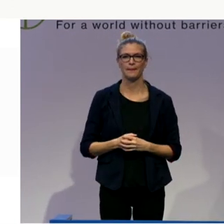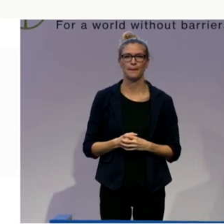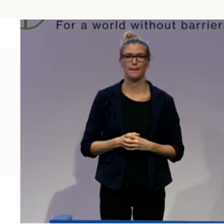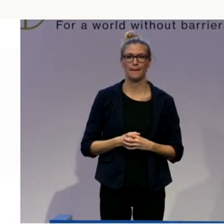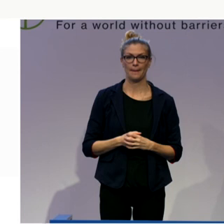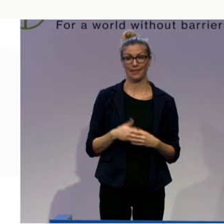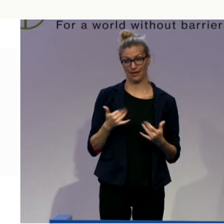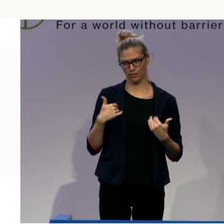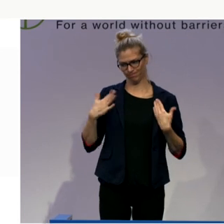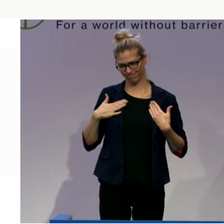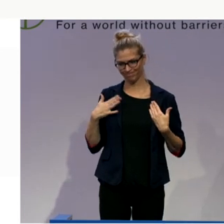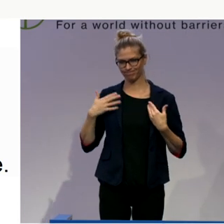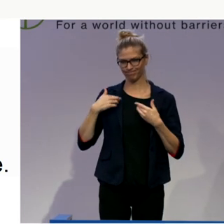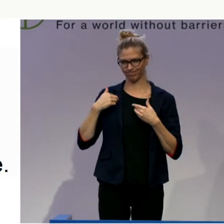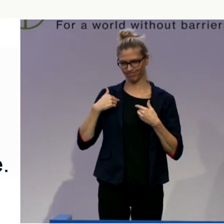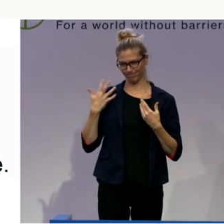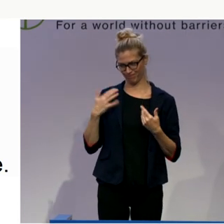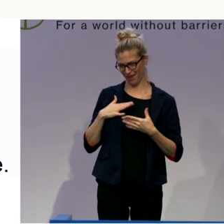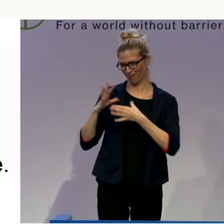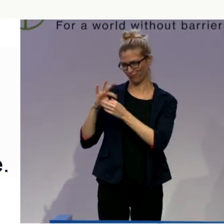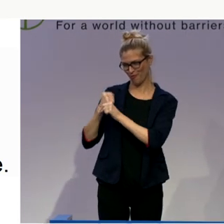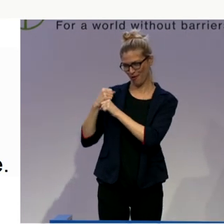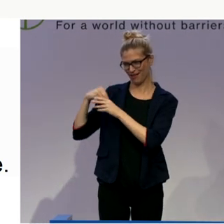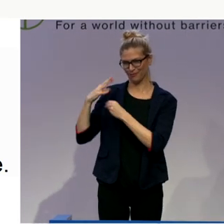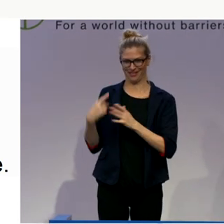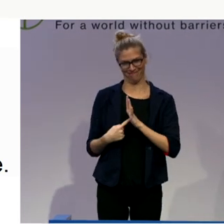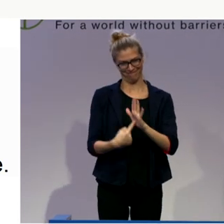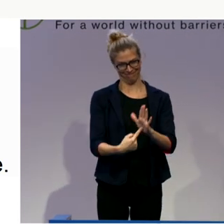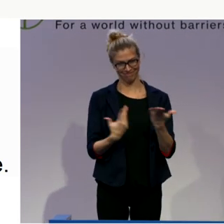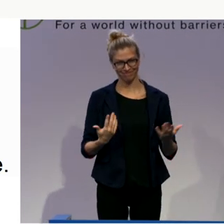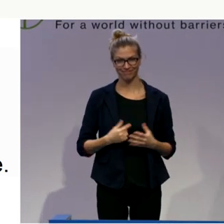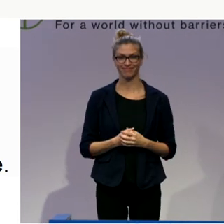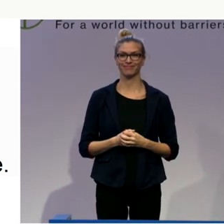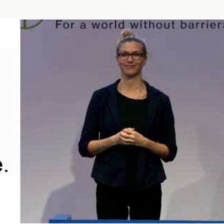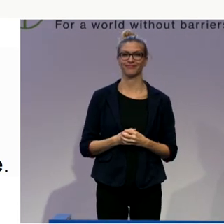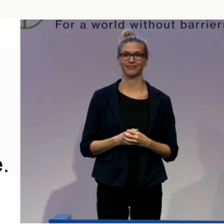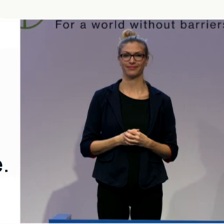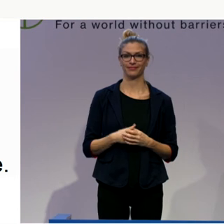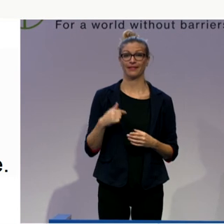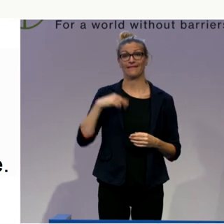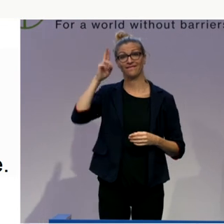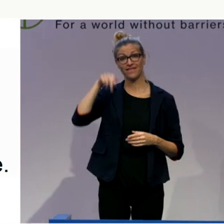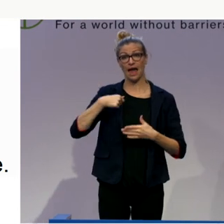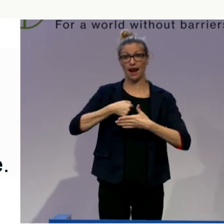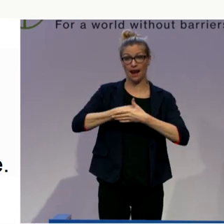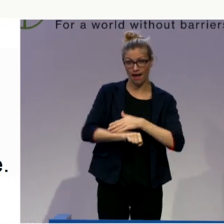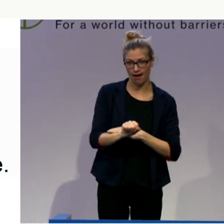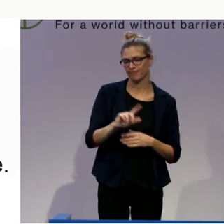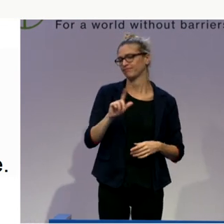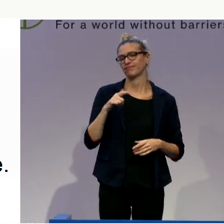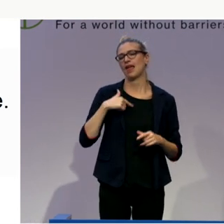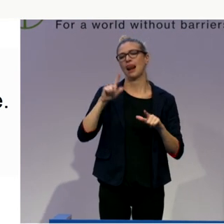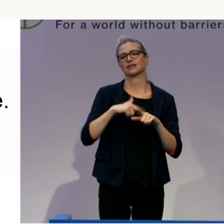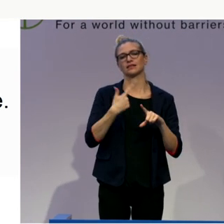background here in Vienna originally. am coming from Luxembourg, and I will come later to some experiences also from